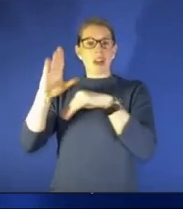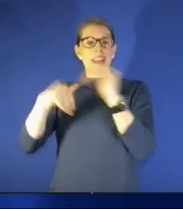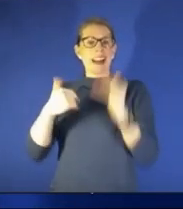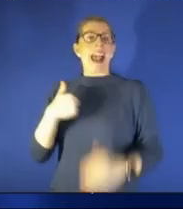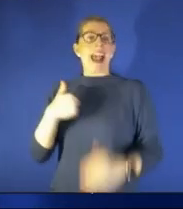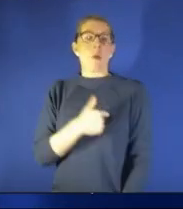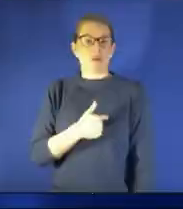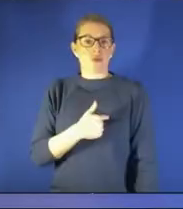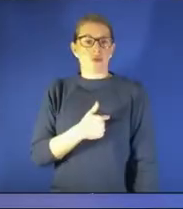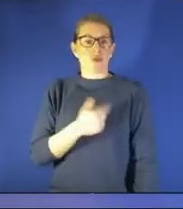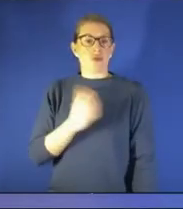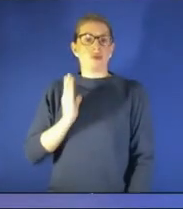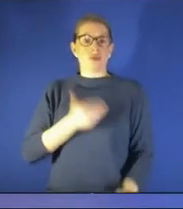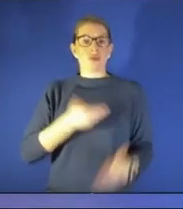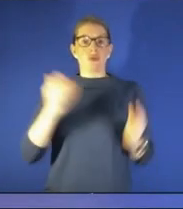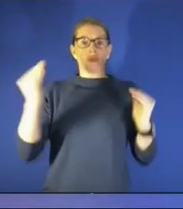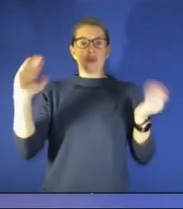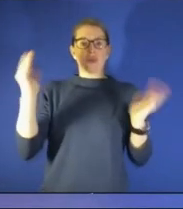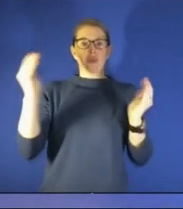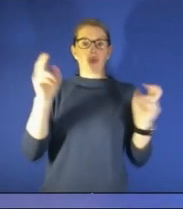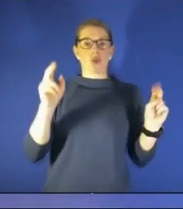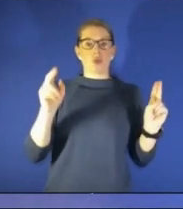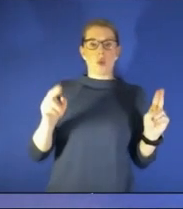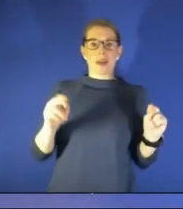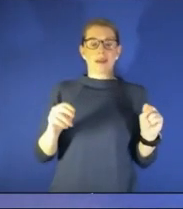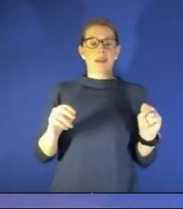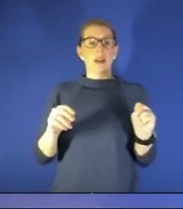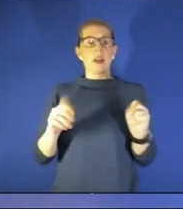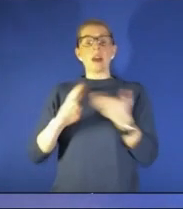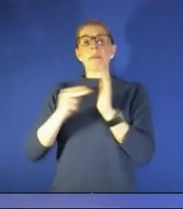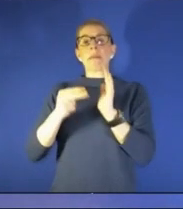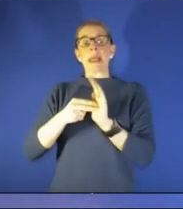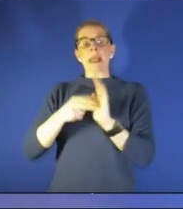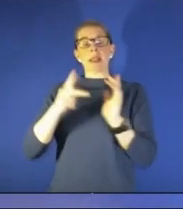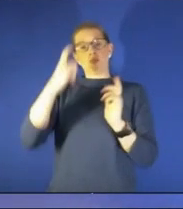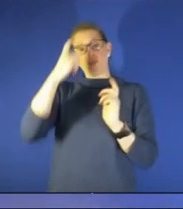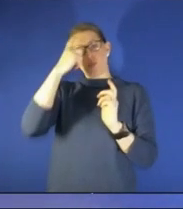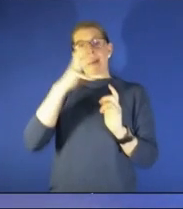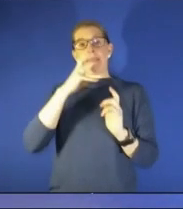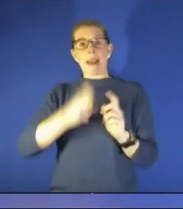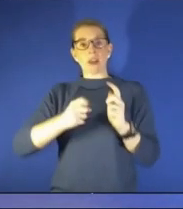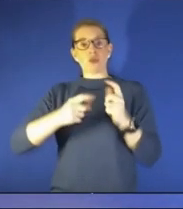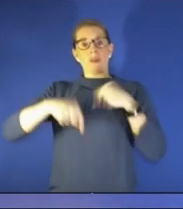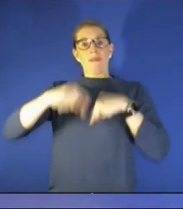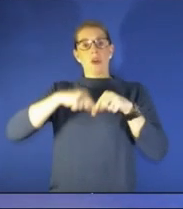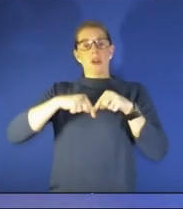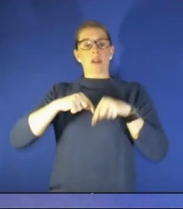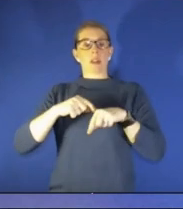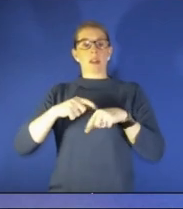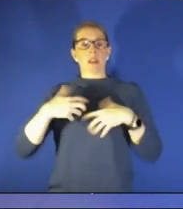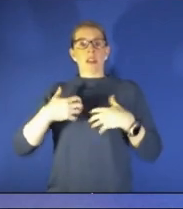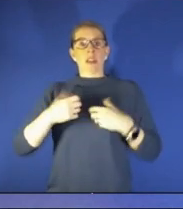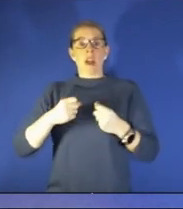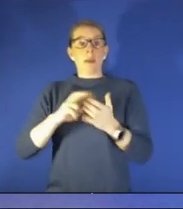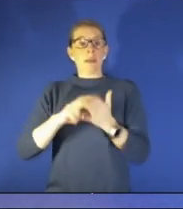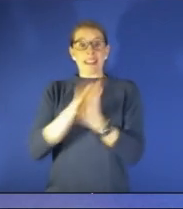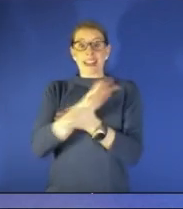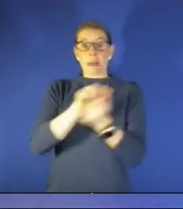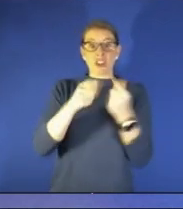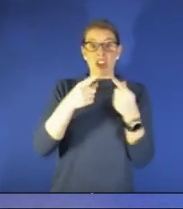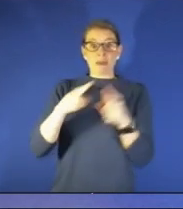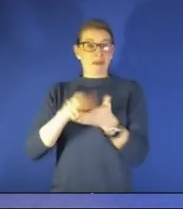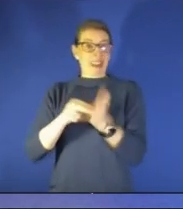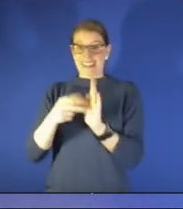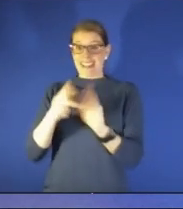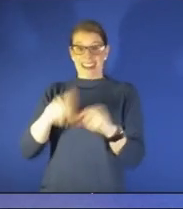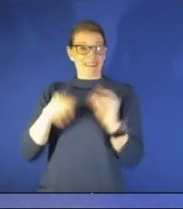so let's talk about reversing the effects of aging the brain um it's got once it's gone it's gone is there anything we can do to repair any of